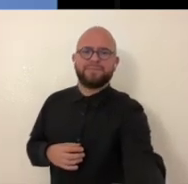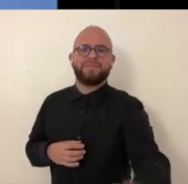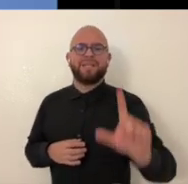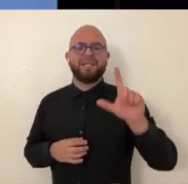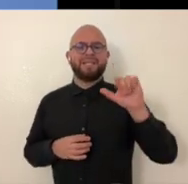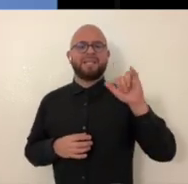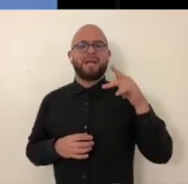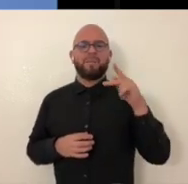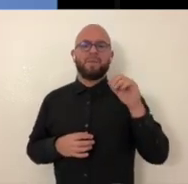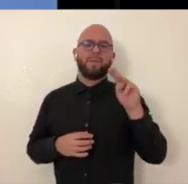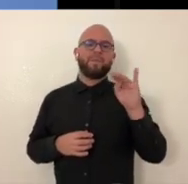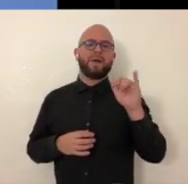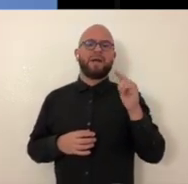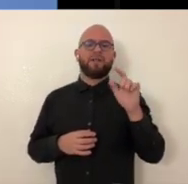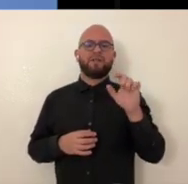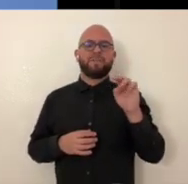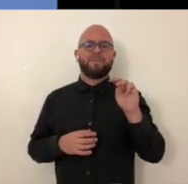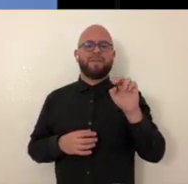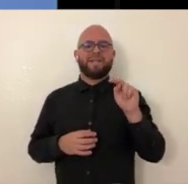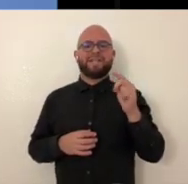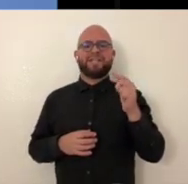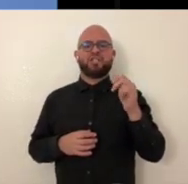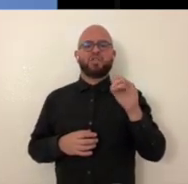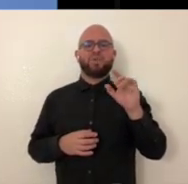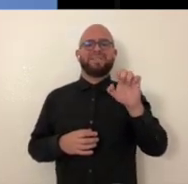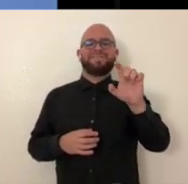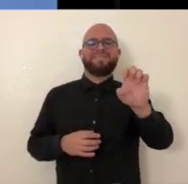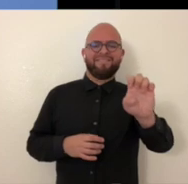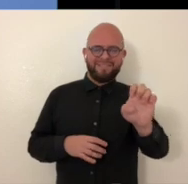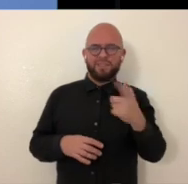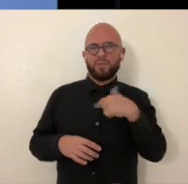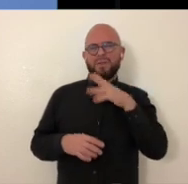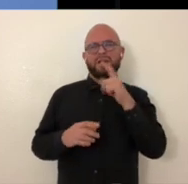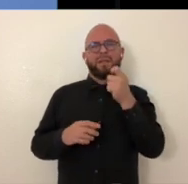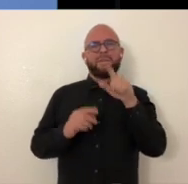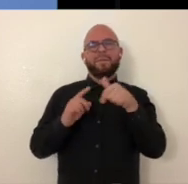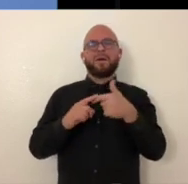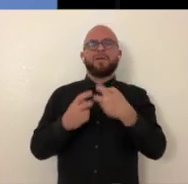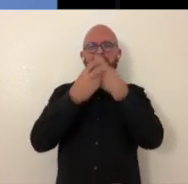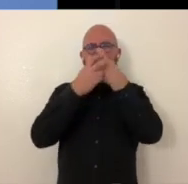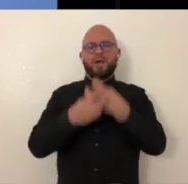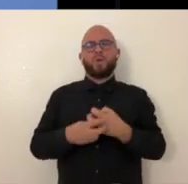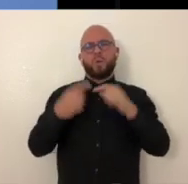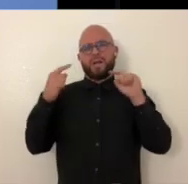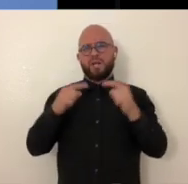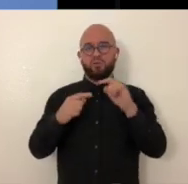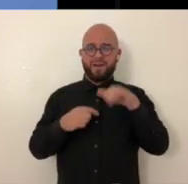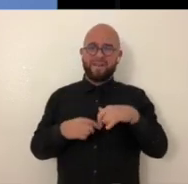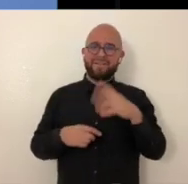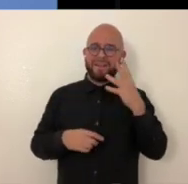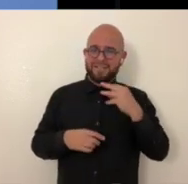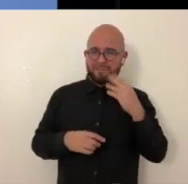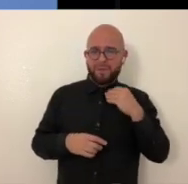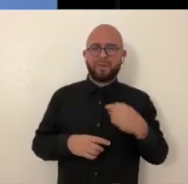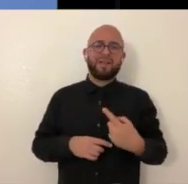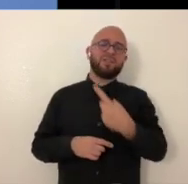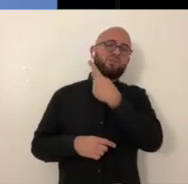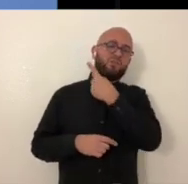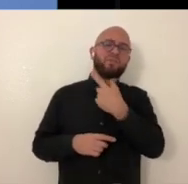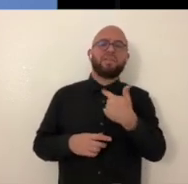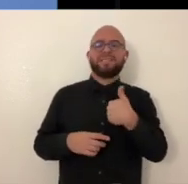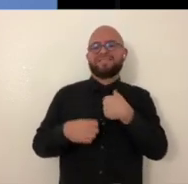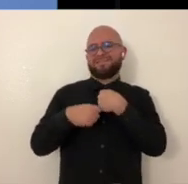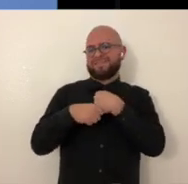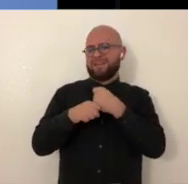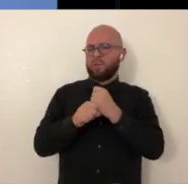lipomyelomeningocele, which I've had three pretty major neurosurgeries for, and just kind of talking about living with, you know, a spinal cord injury and that